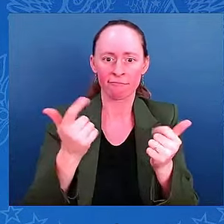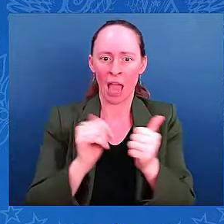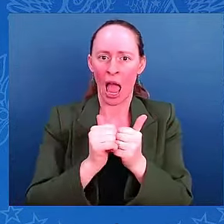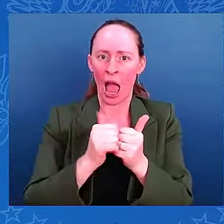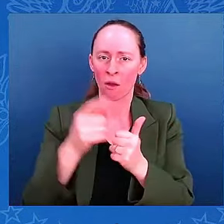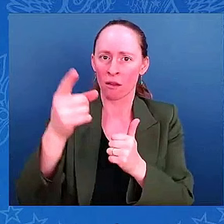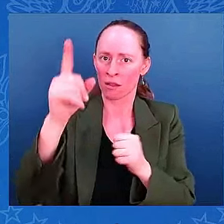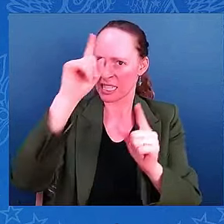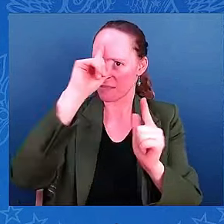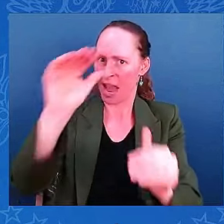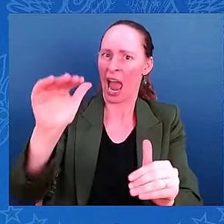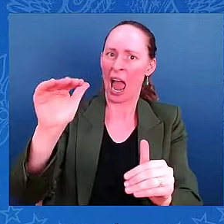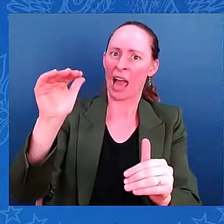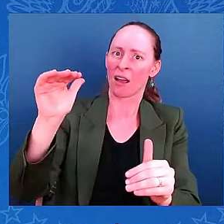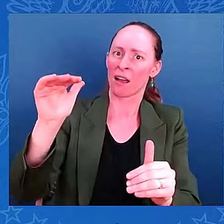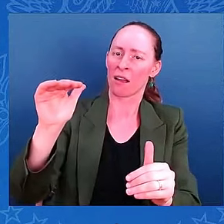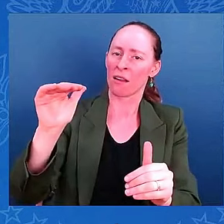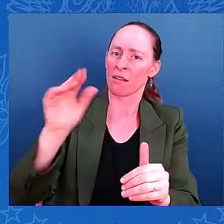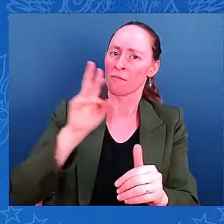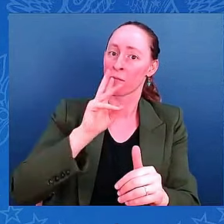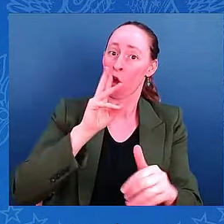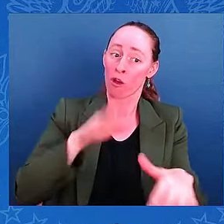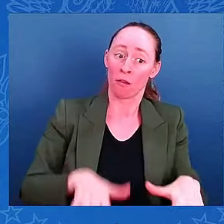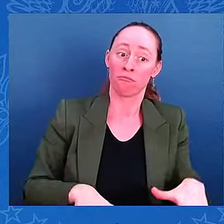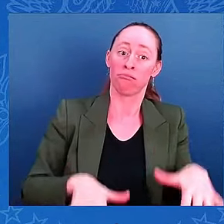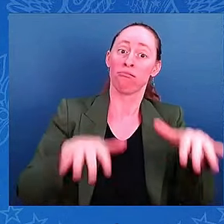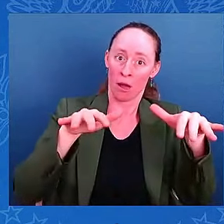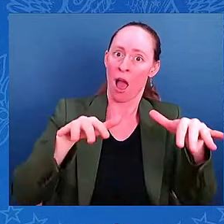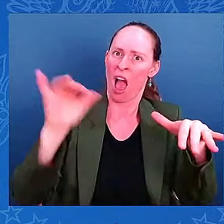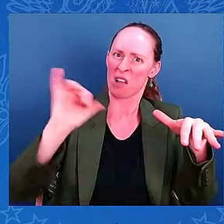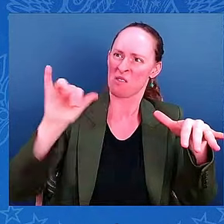rising, but these waves, large waves coming in?